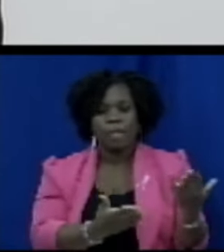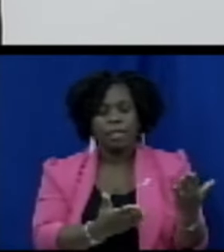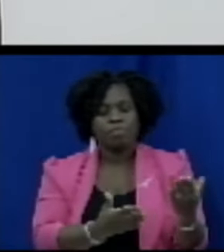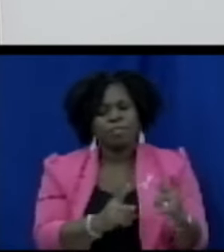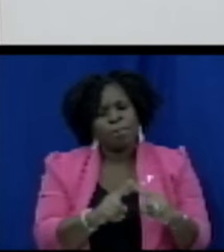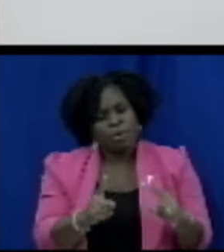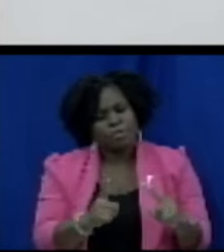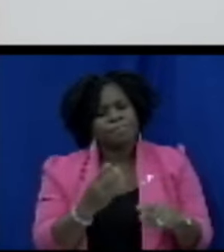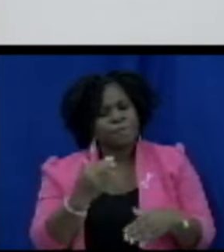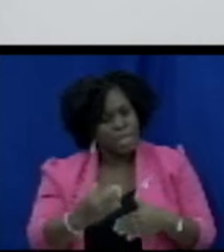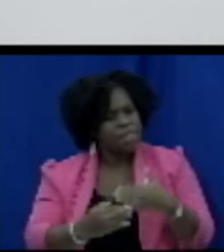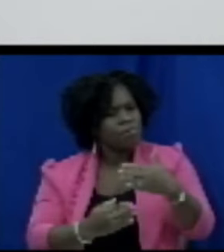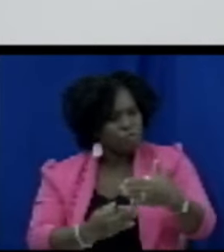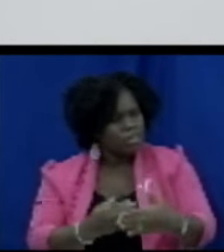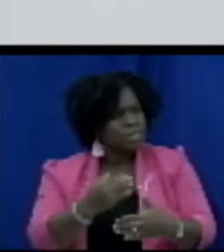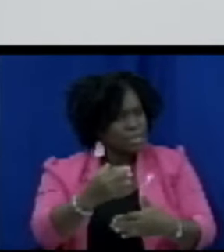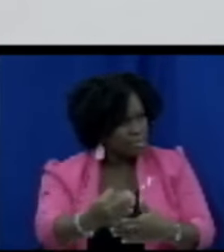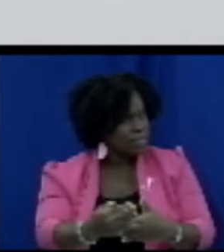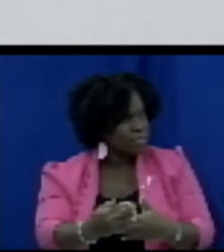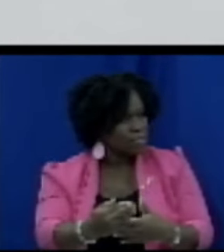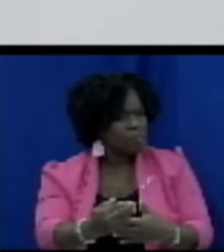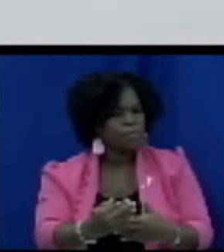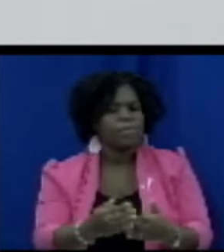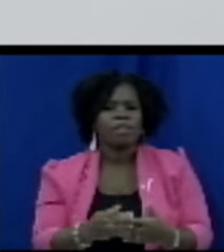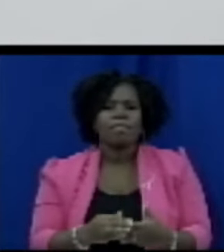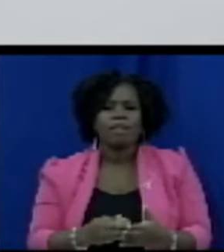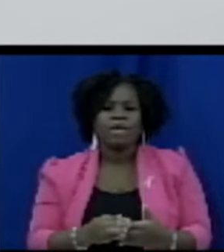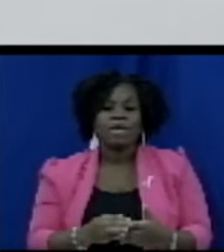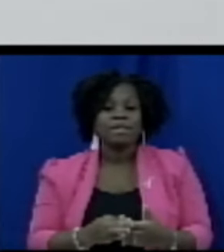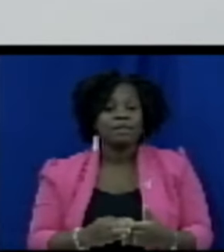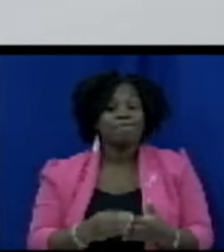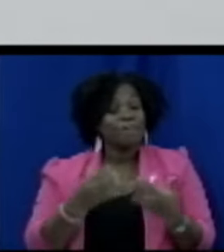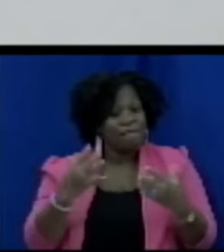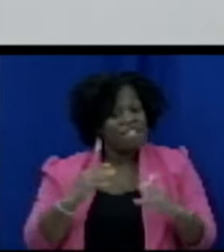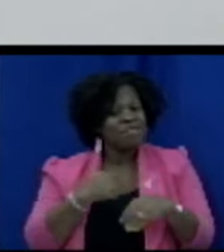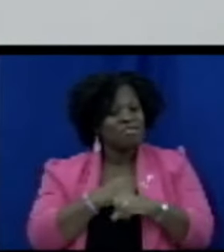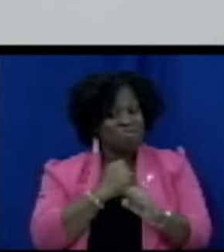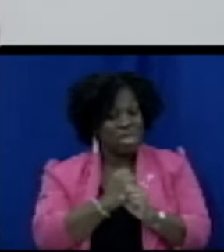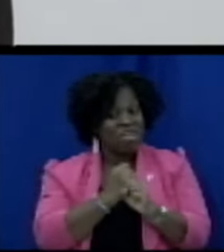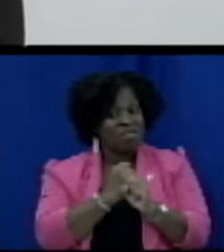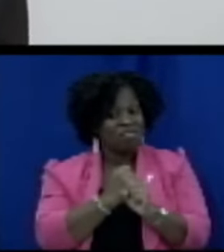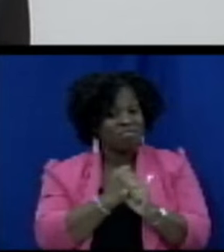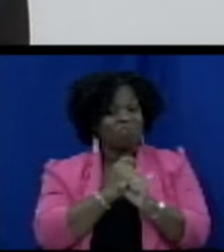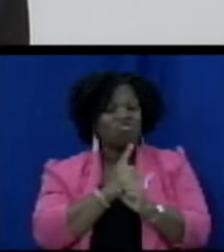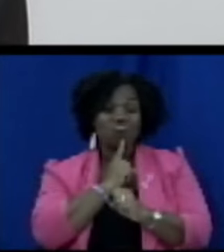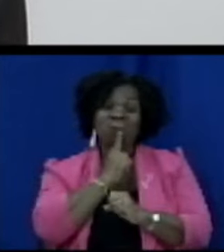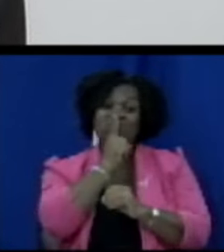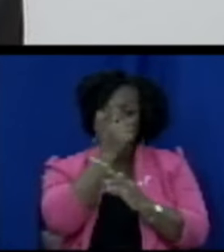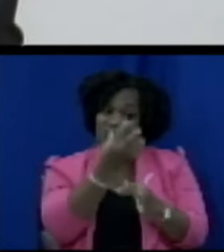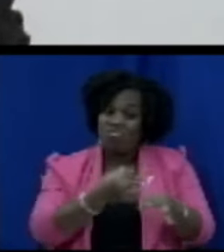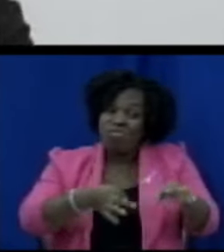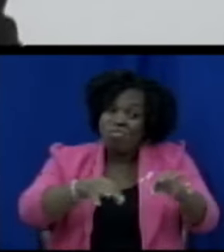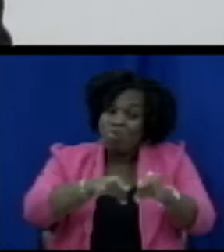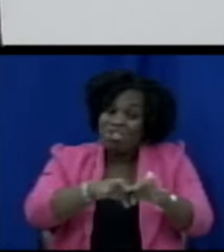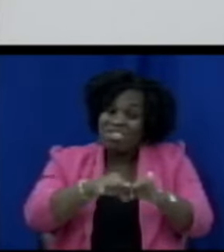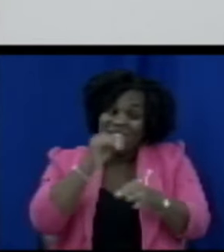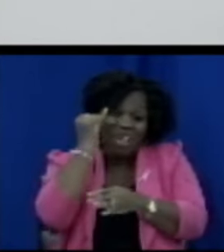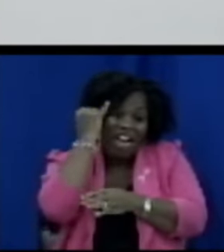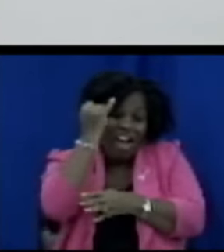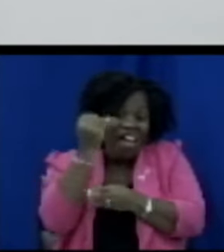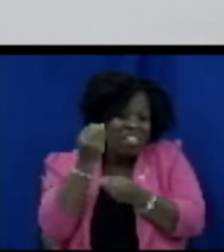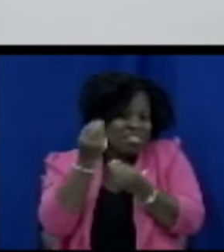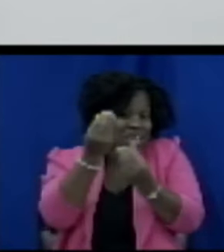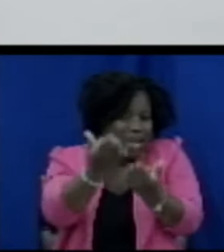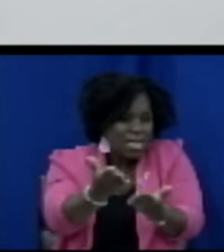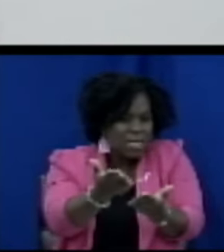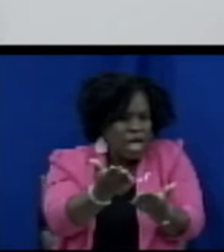process of course have made some important suggestions and would